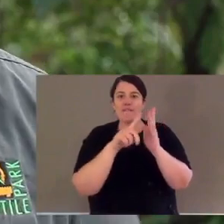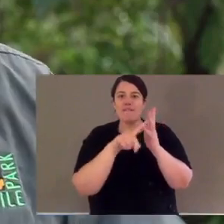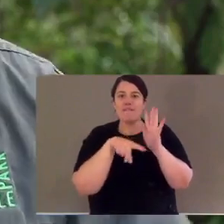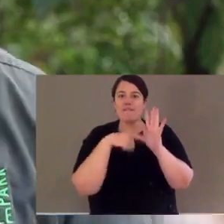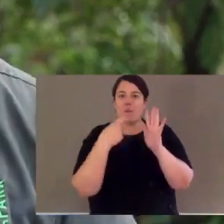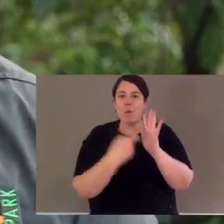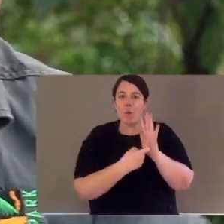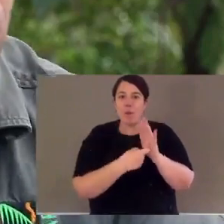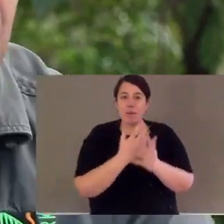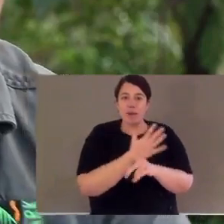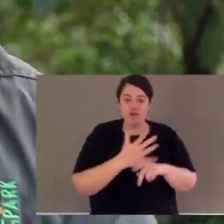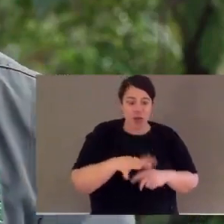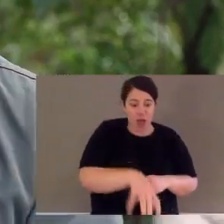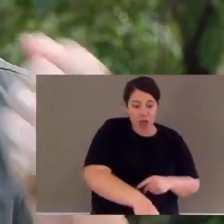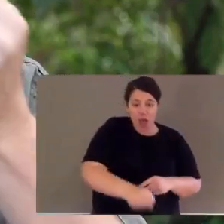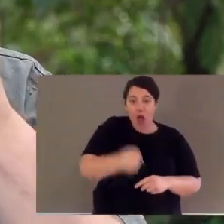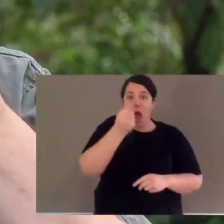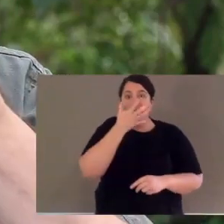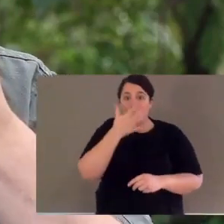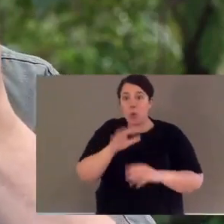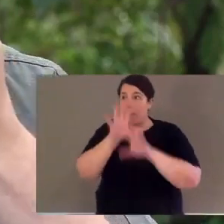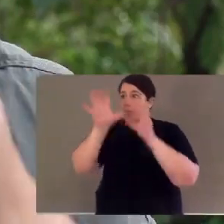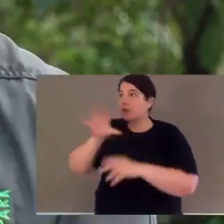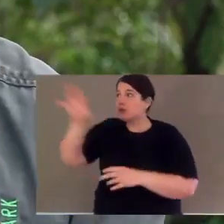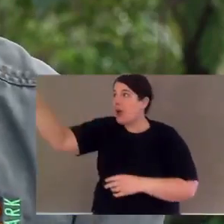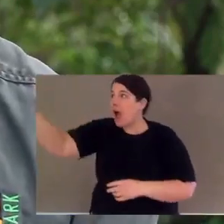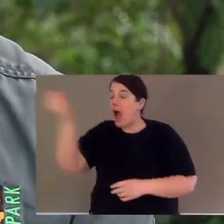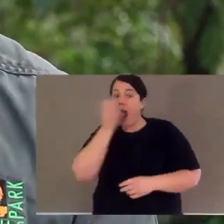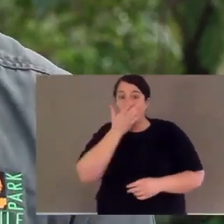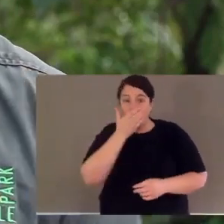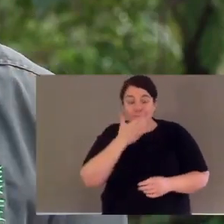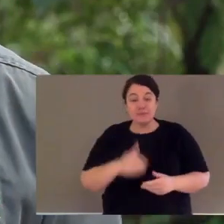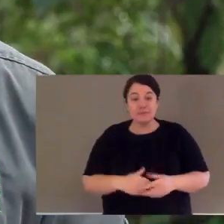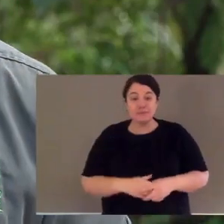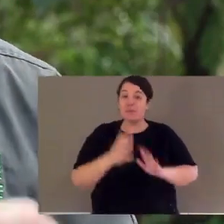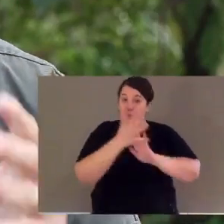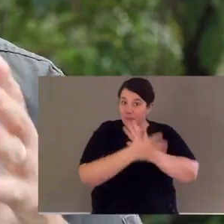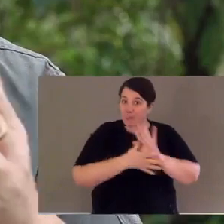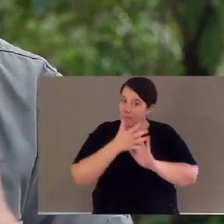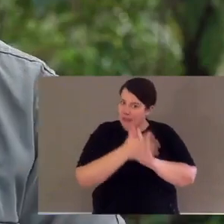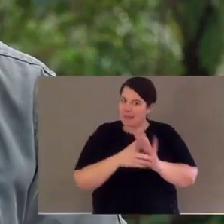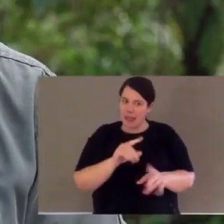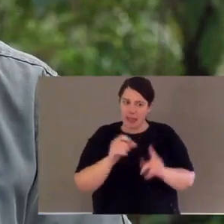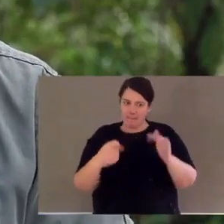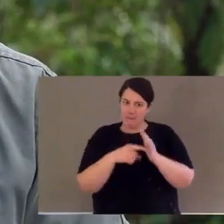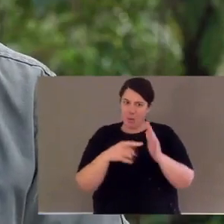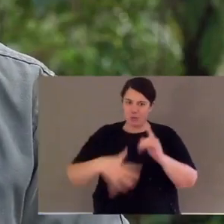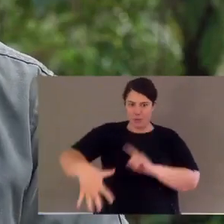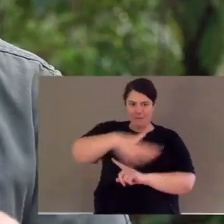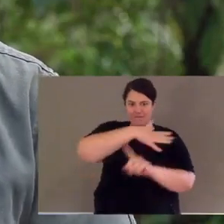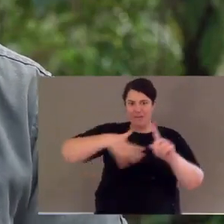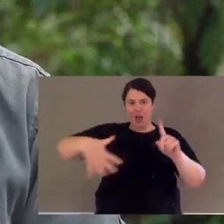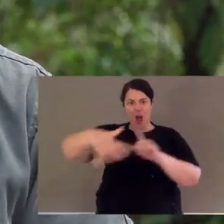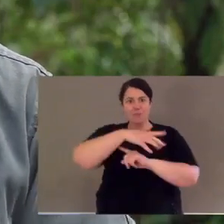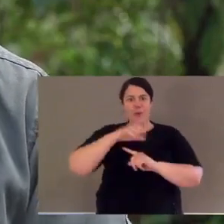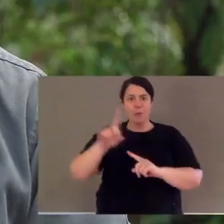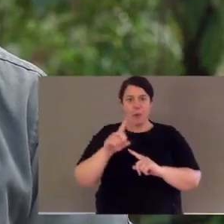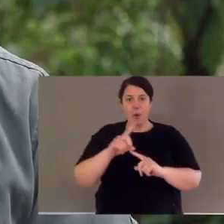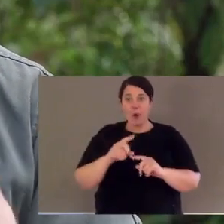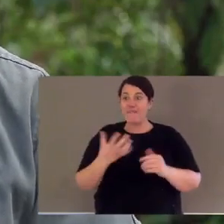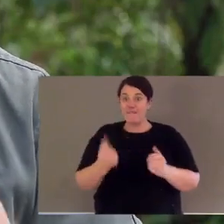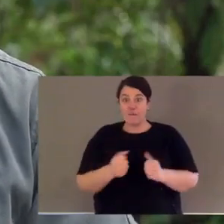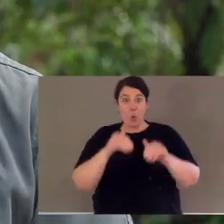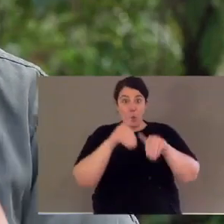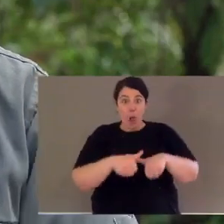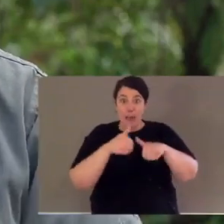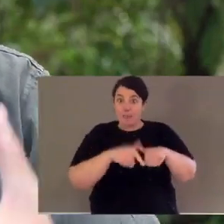they'll use their little arms to pull up a fresh shoot of grass, or something from a small bush, and through doing that, they actually still facilitate